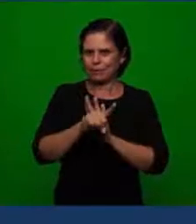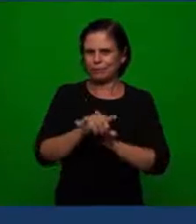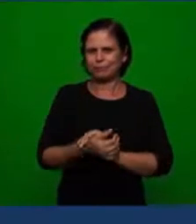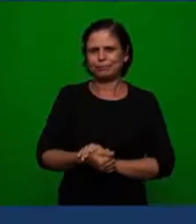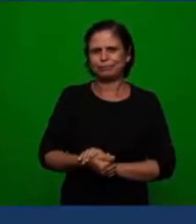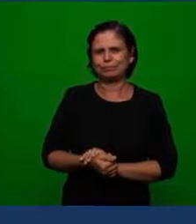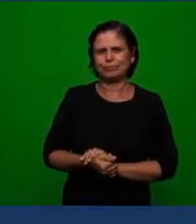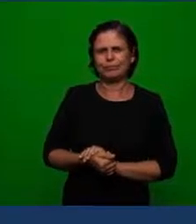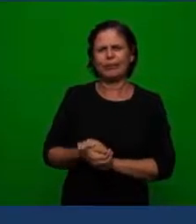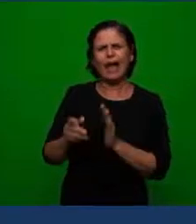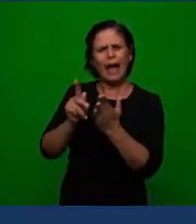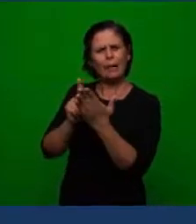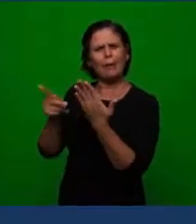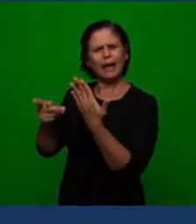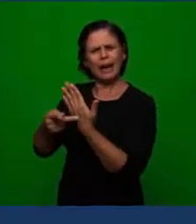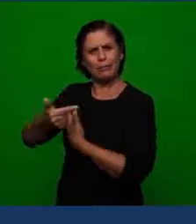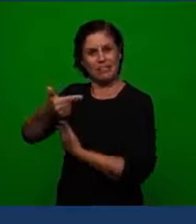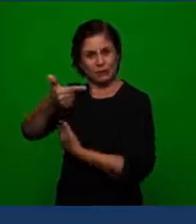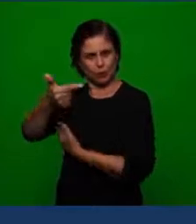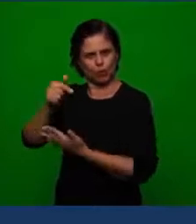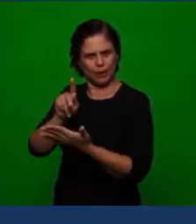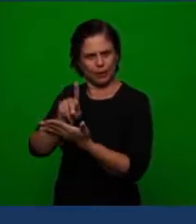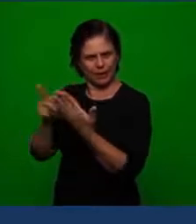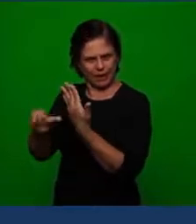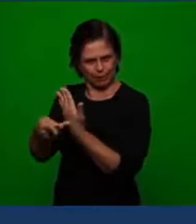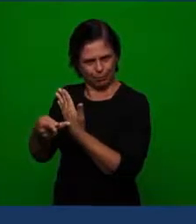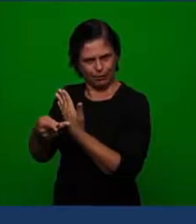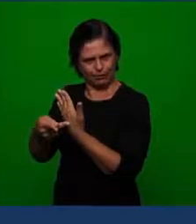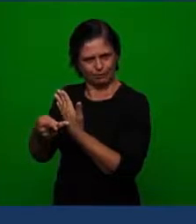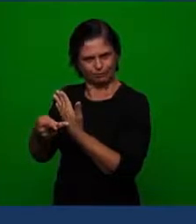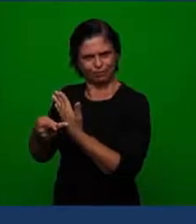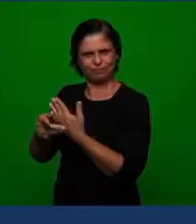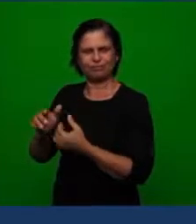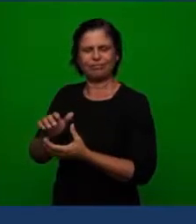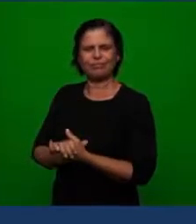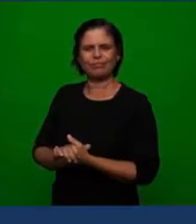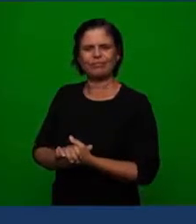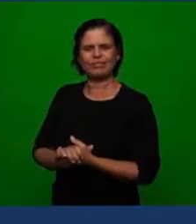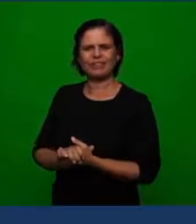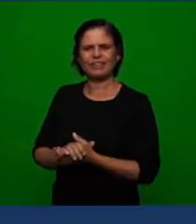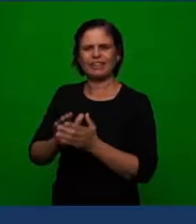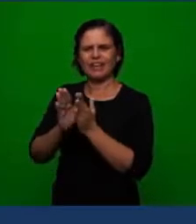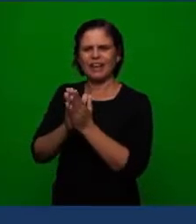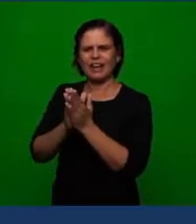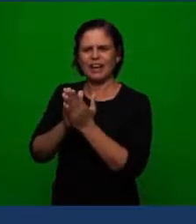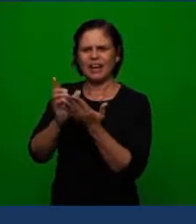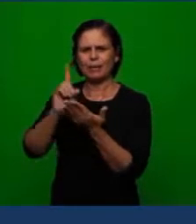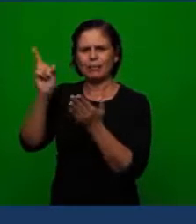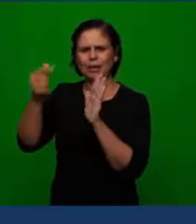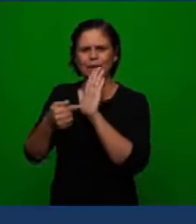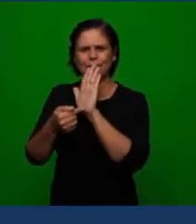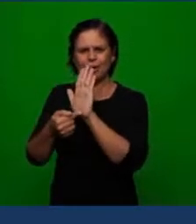first question in the second parable of the king the word of the lord